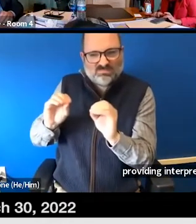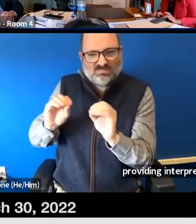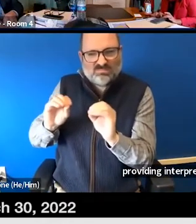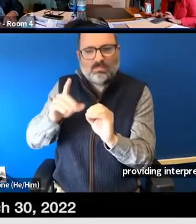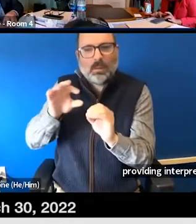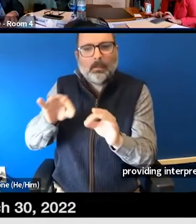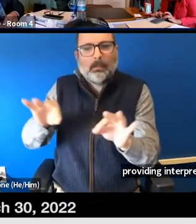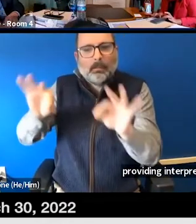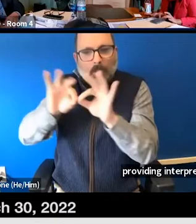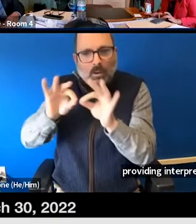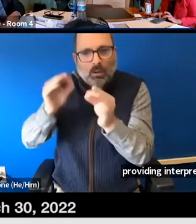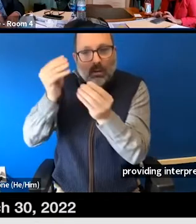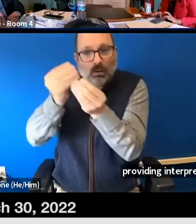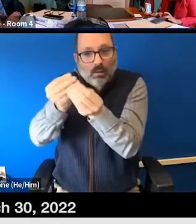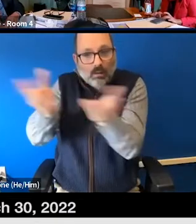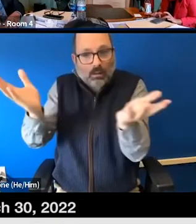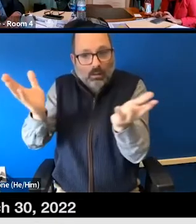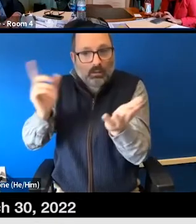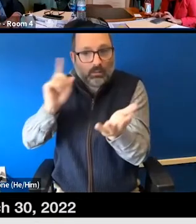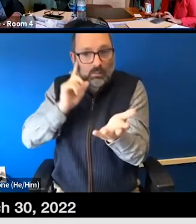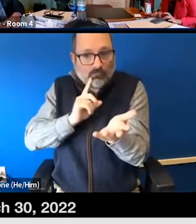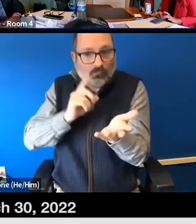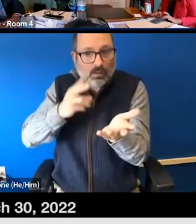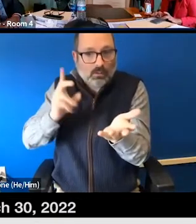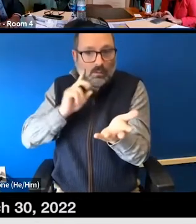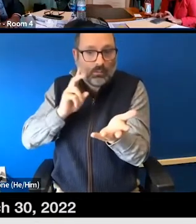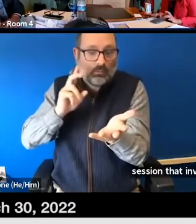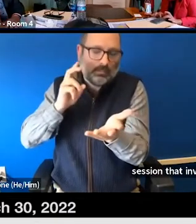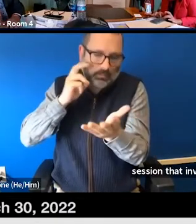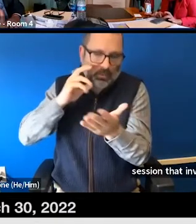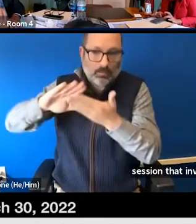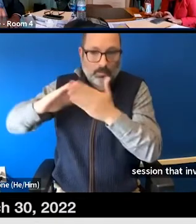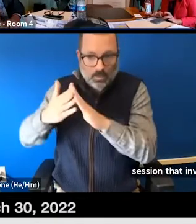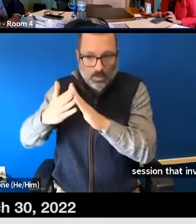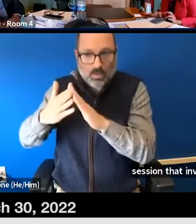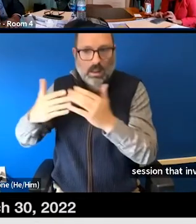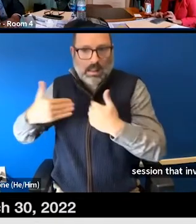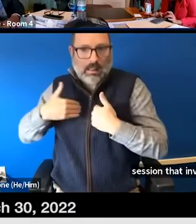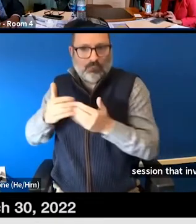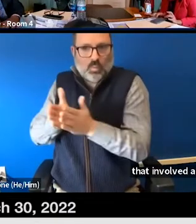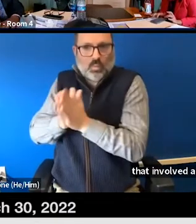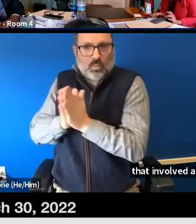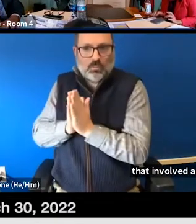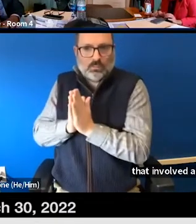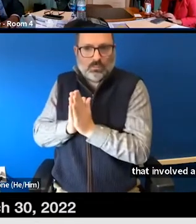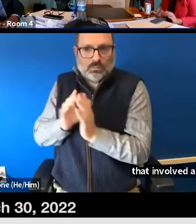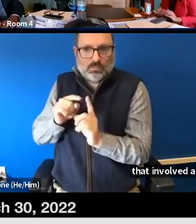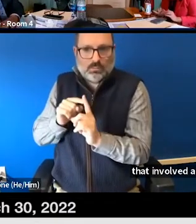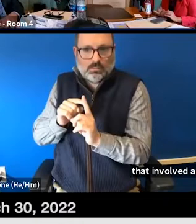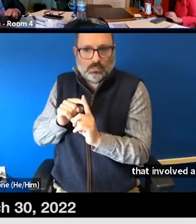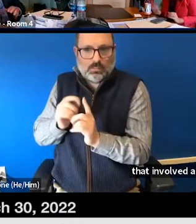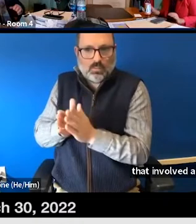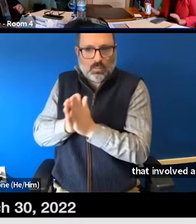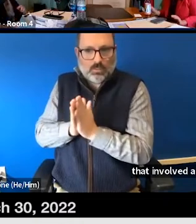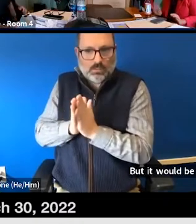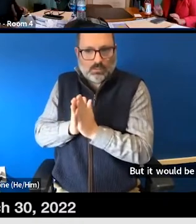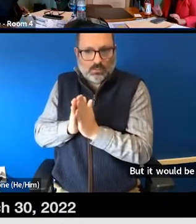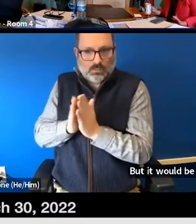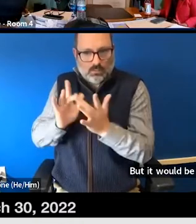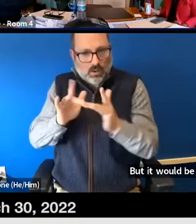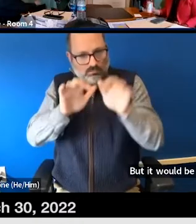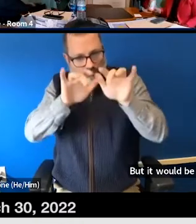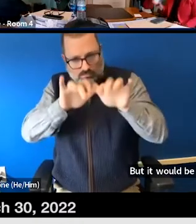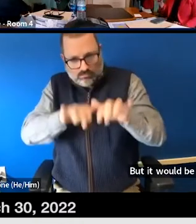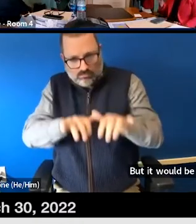that involved a deaf or hard of hearing bill or issue. But it would be very important to, you know, be able to communicate